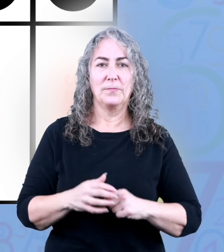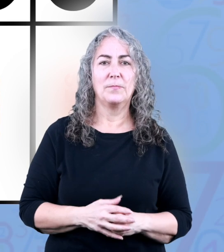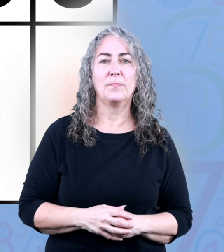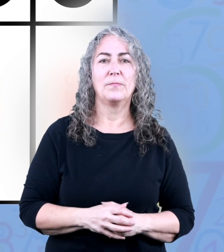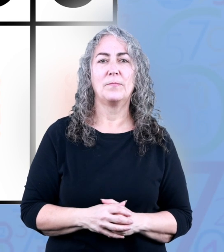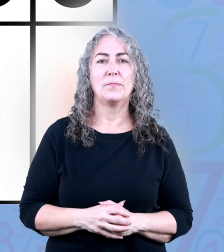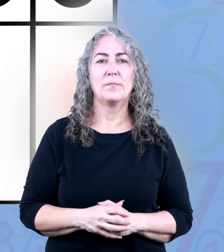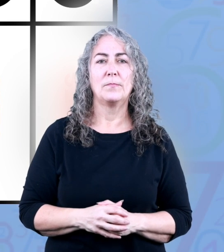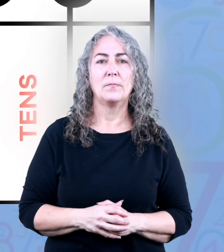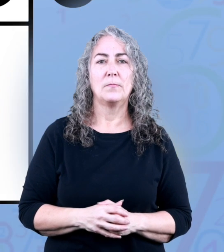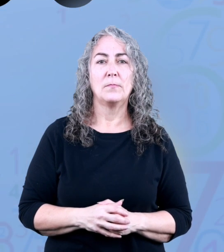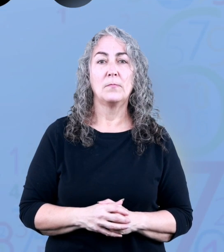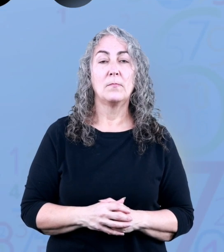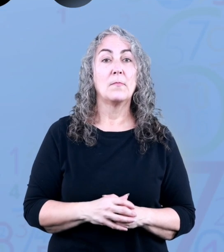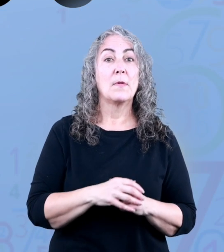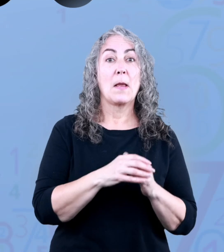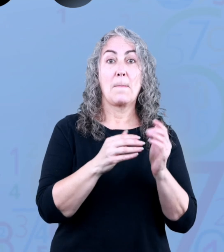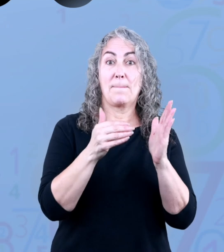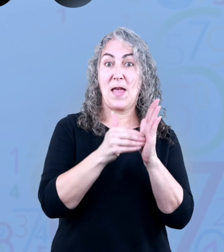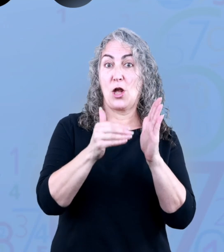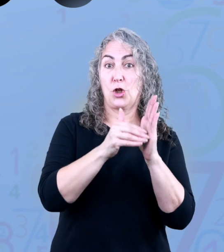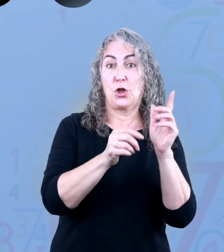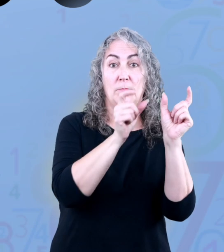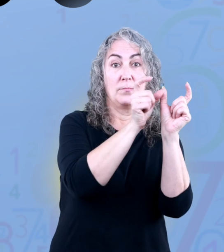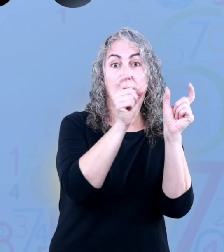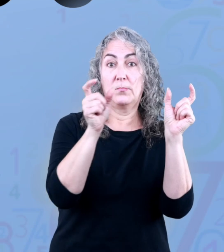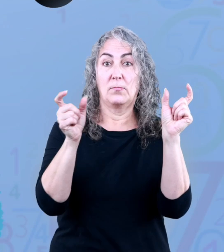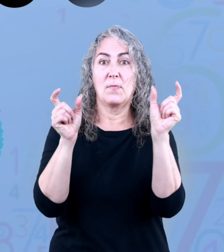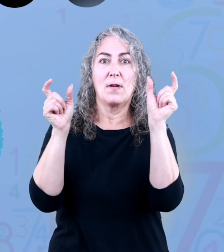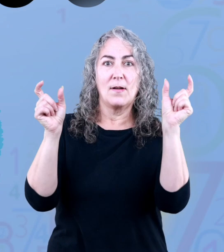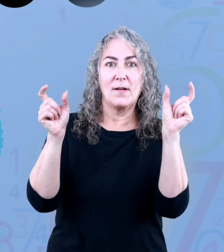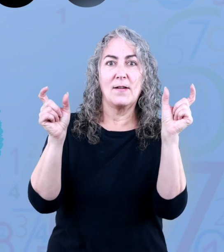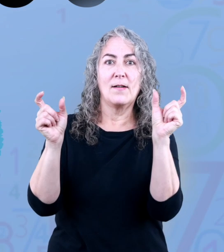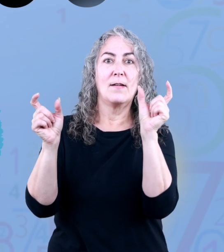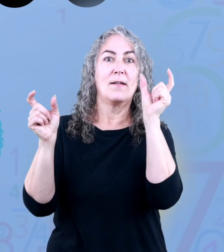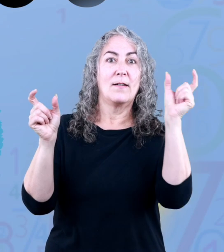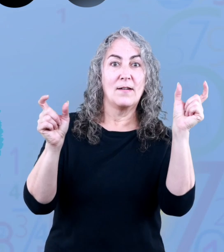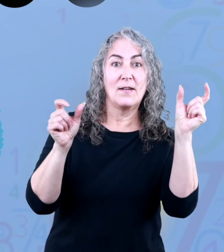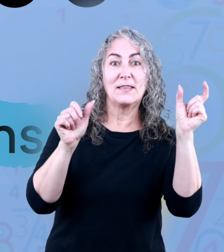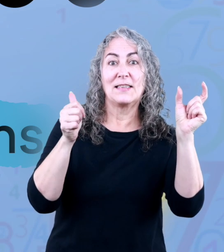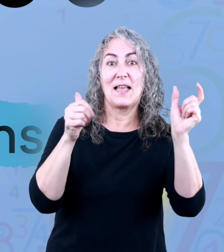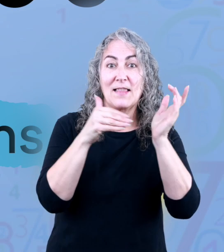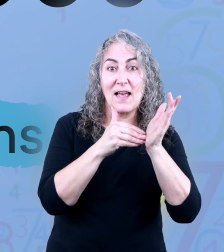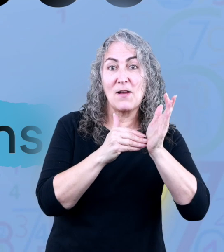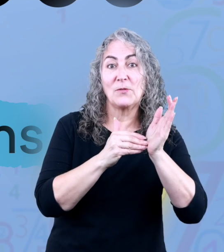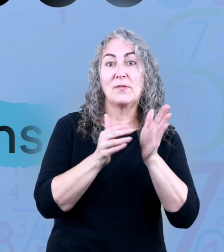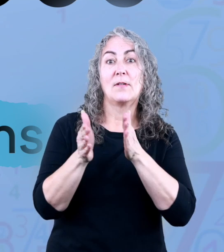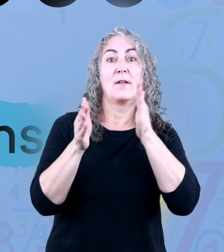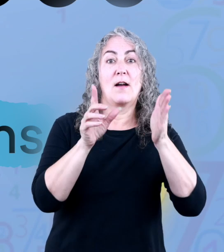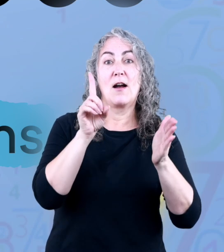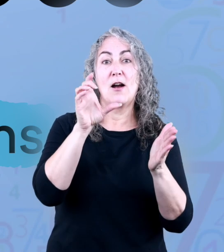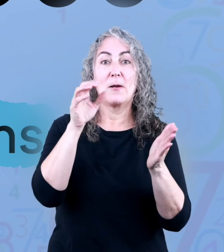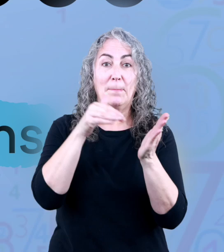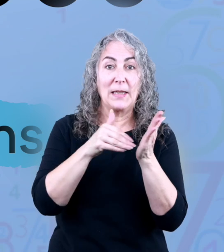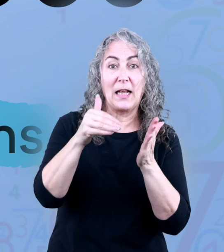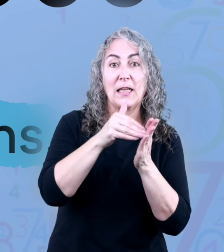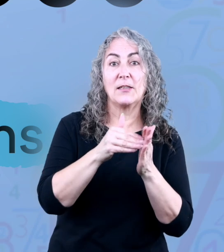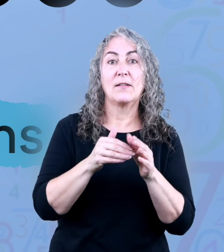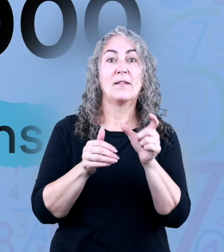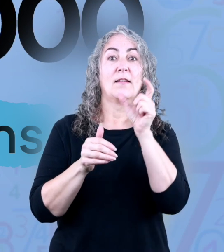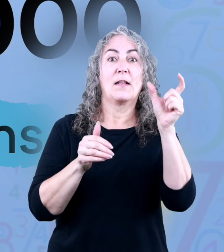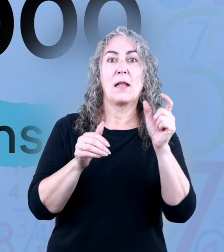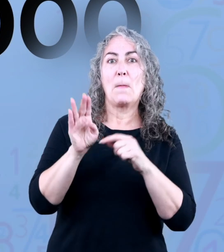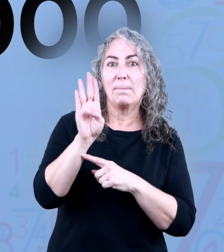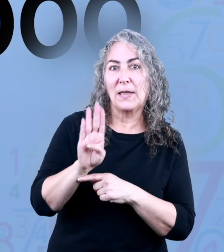value the pattern then repeats again to ten millions hundred millions and